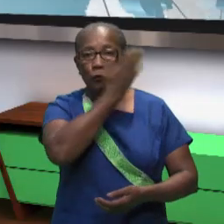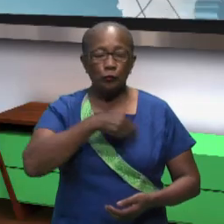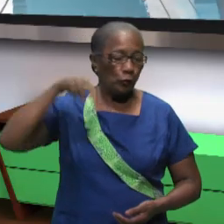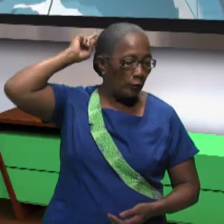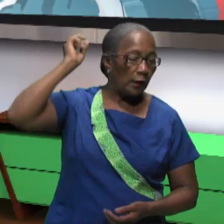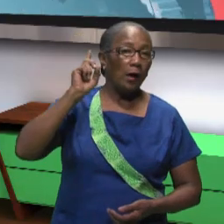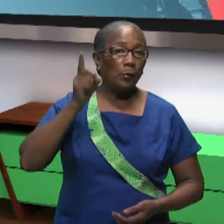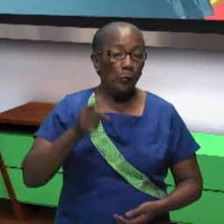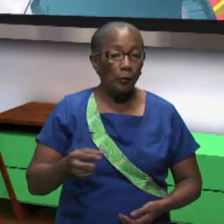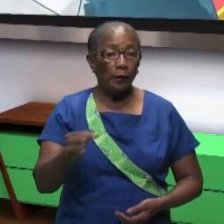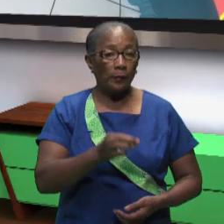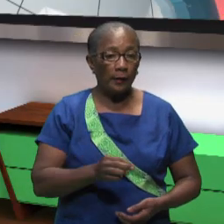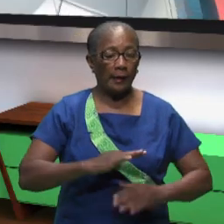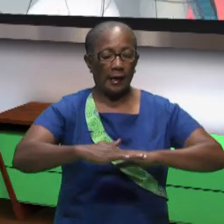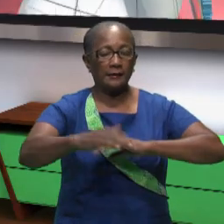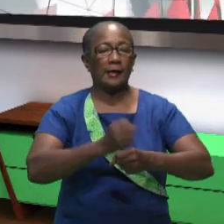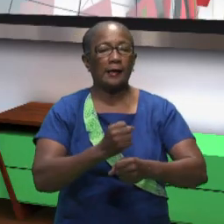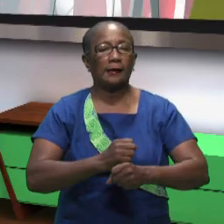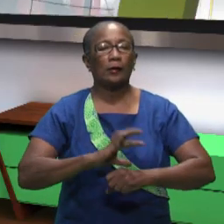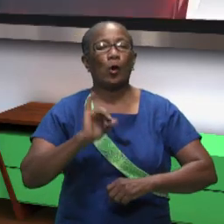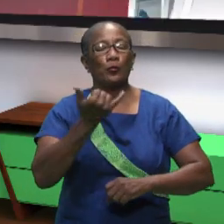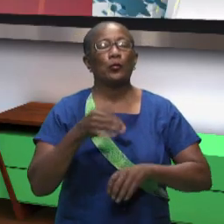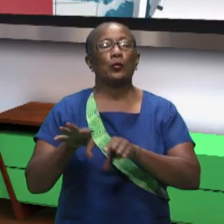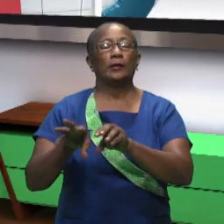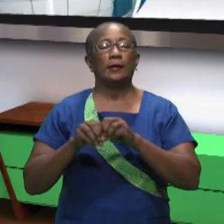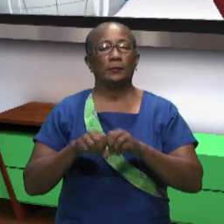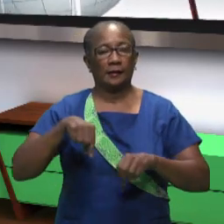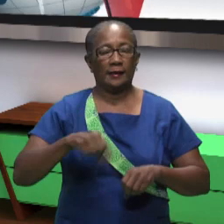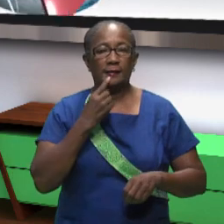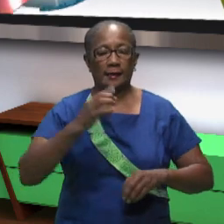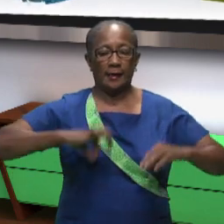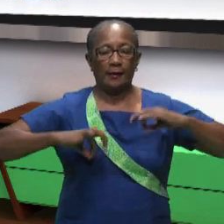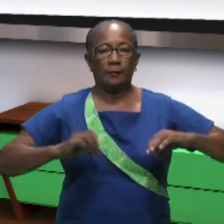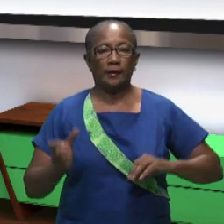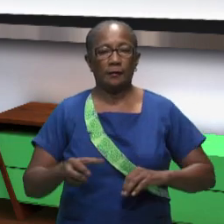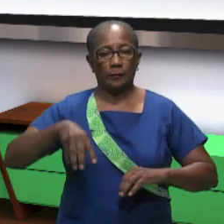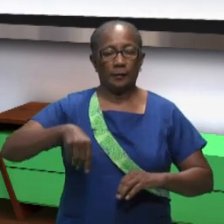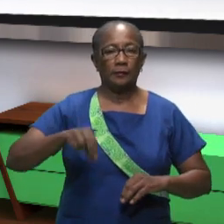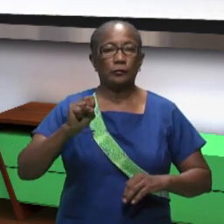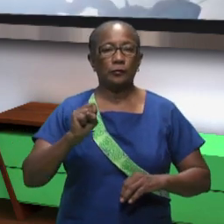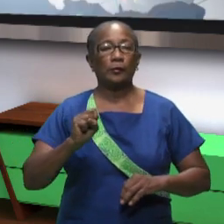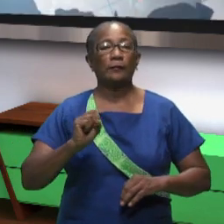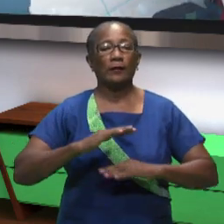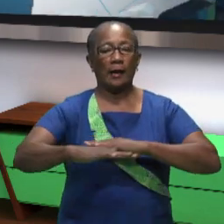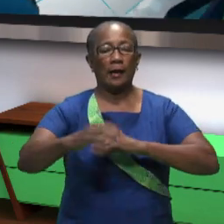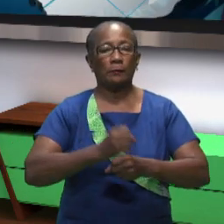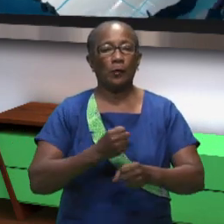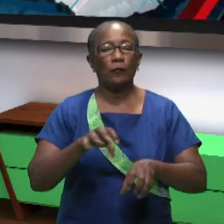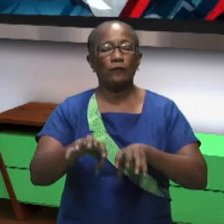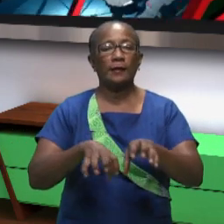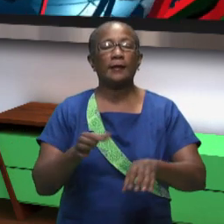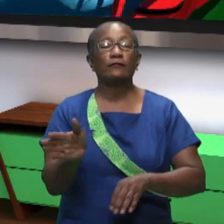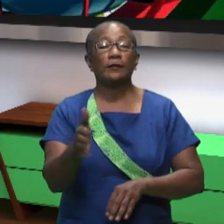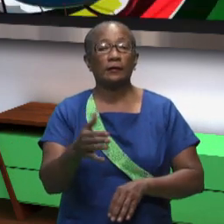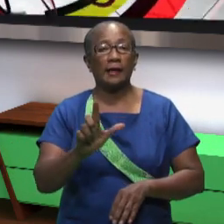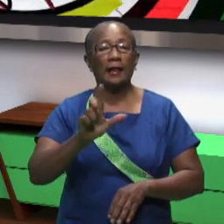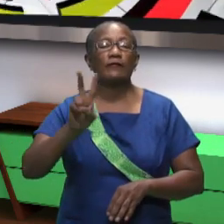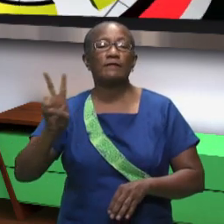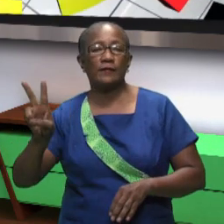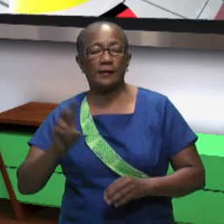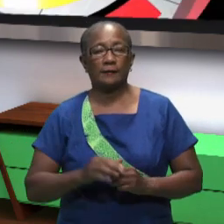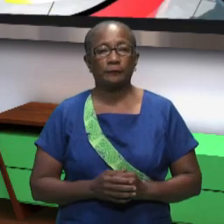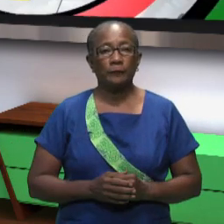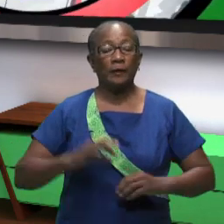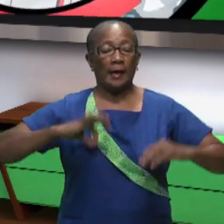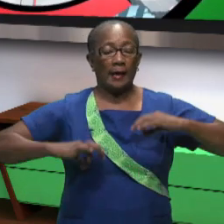suriname must regain its place as an agricultural country so says minister pralat sil dean of agriculture